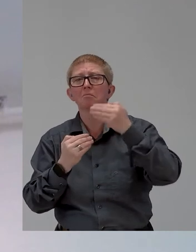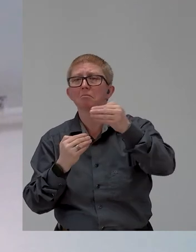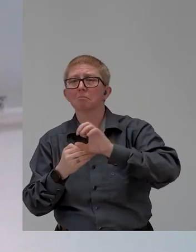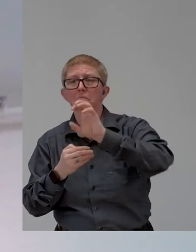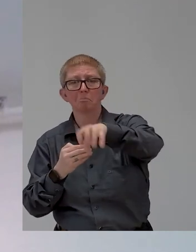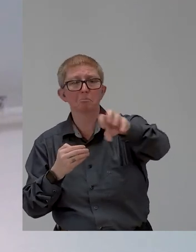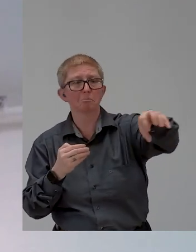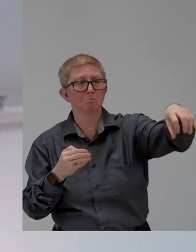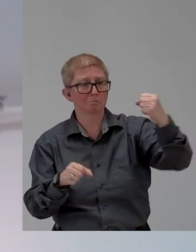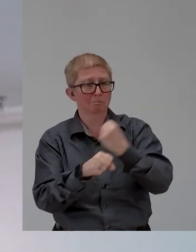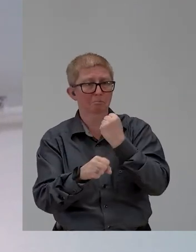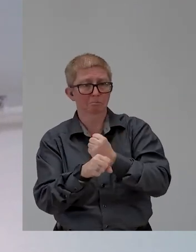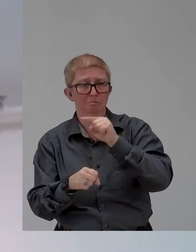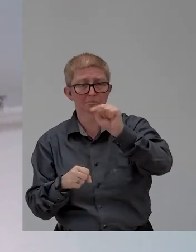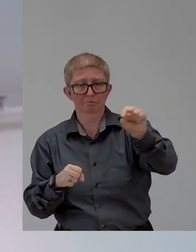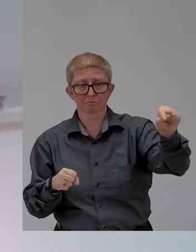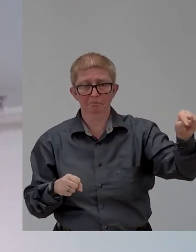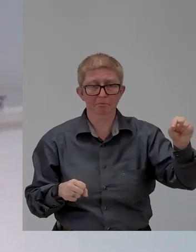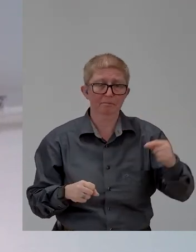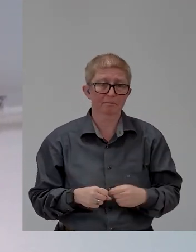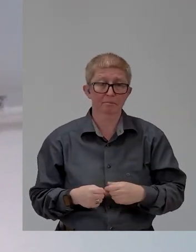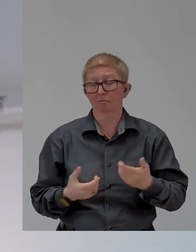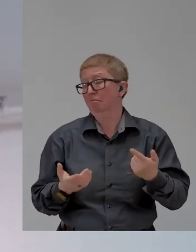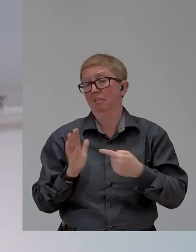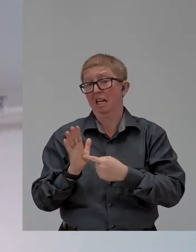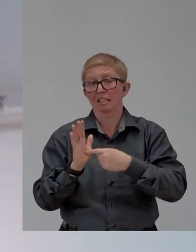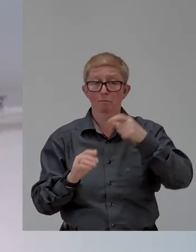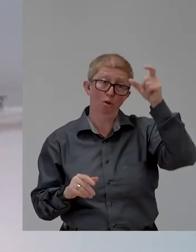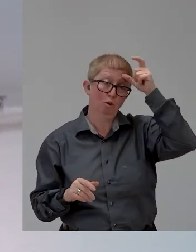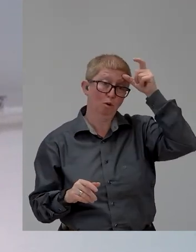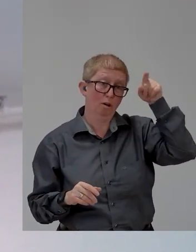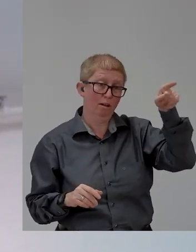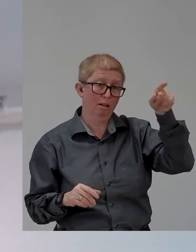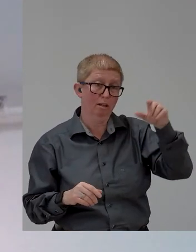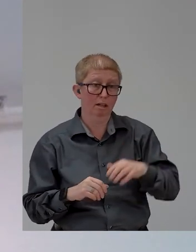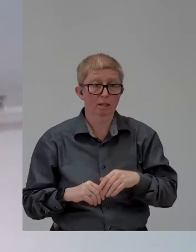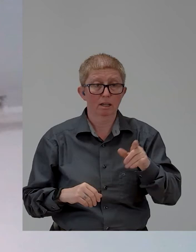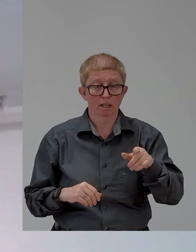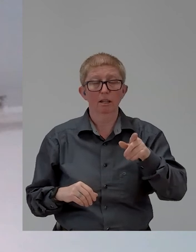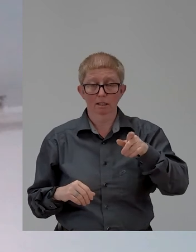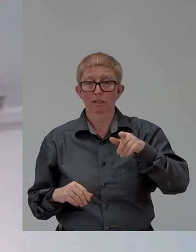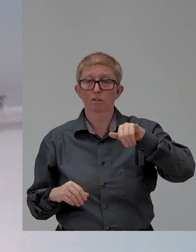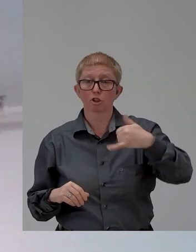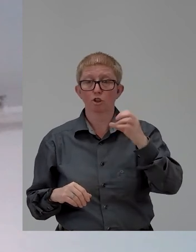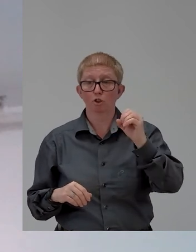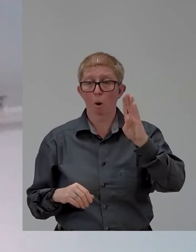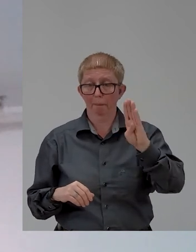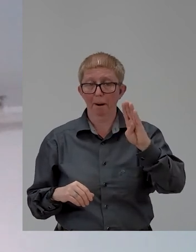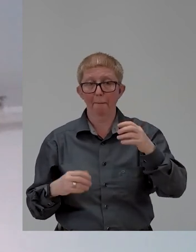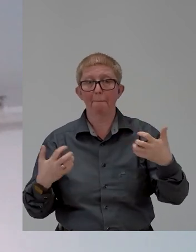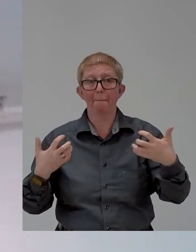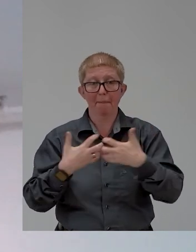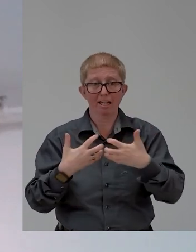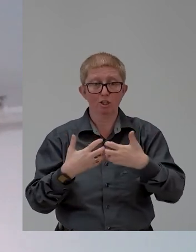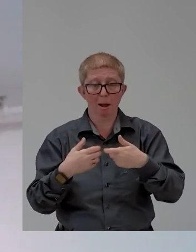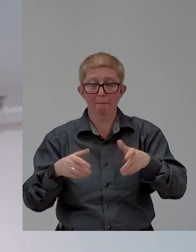Anglesizecarrier.com, which is in Turkey and is a job-matching and job-seeking platform for persons with disabilities, to give an example,